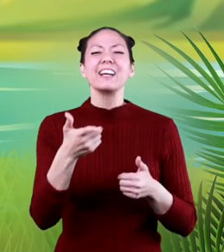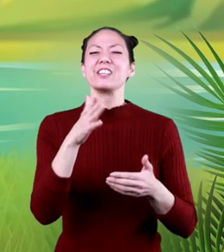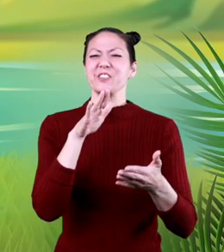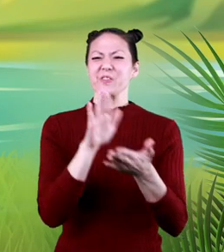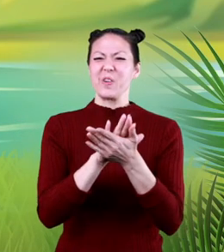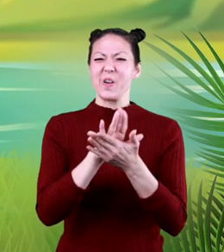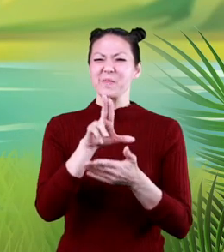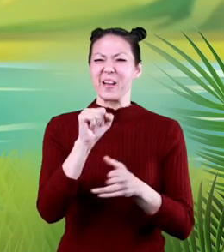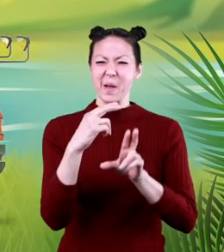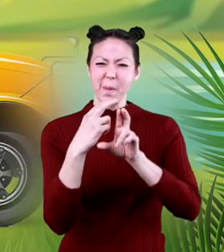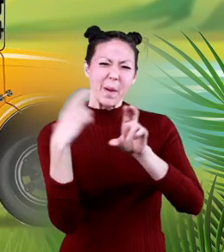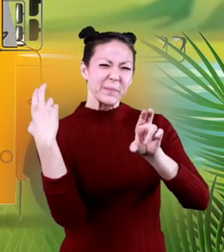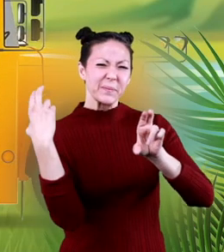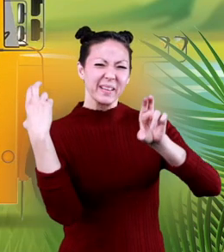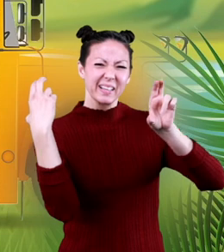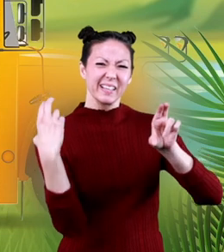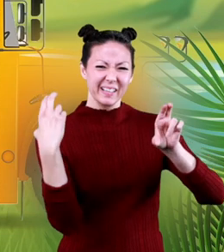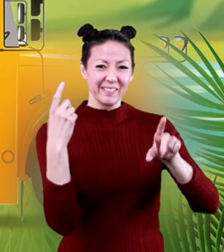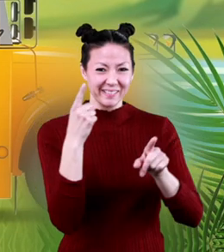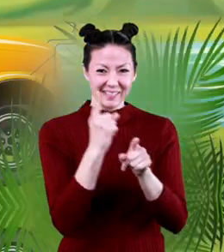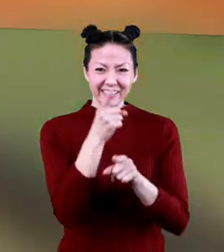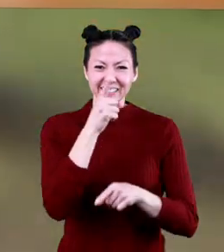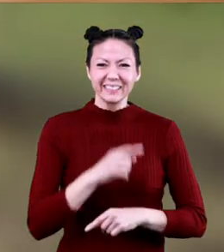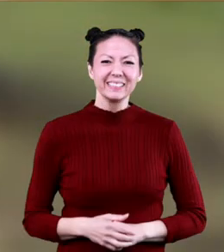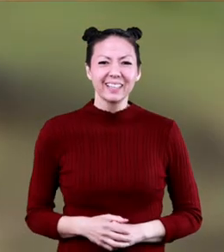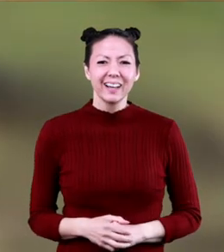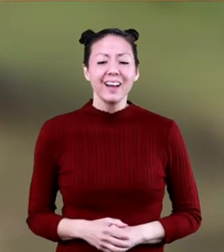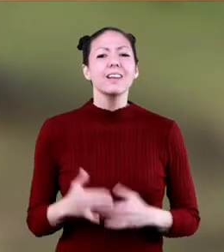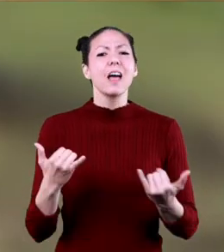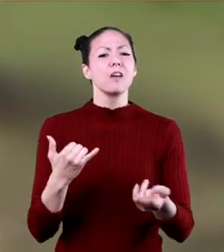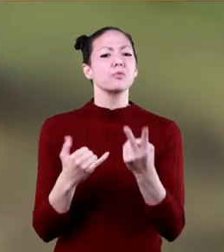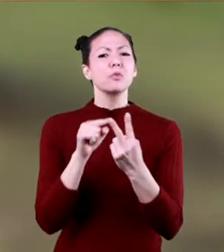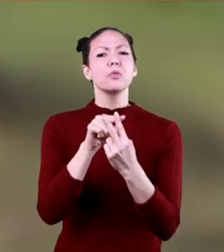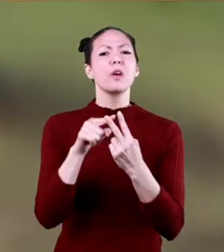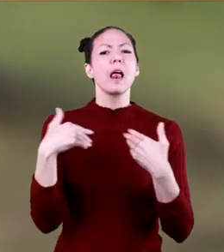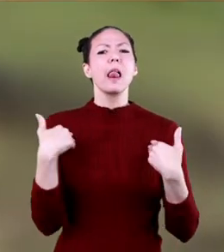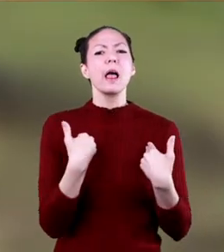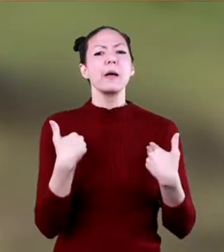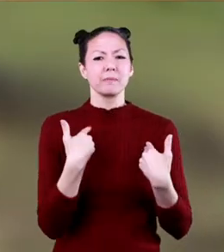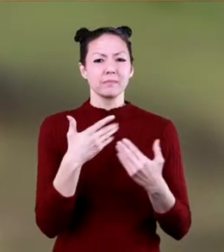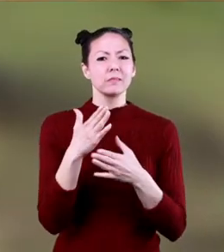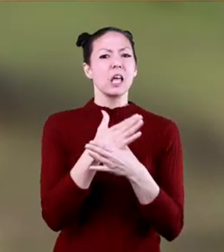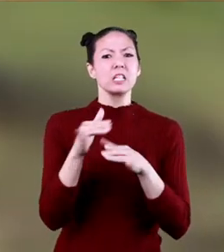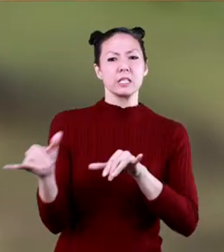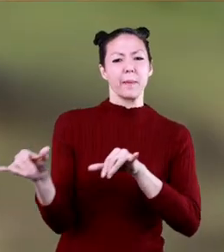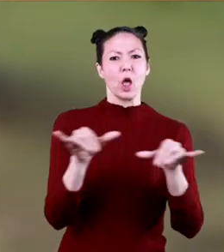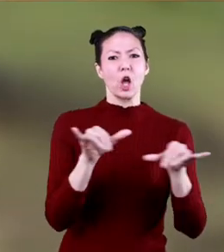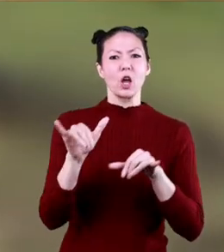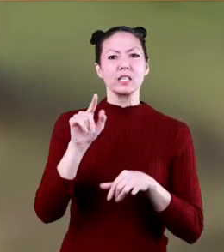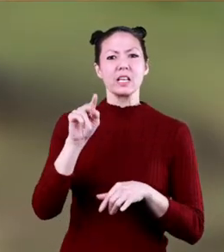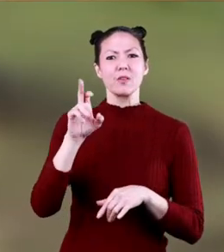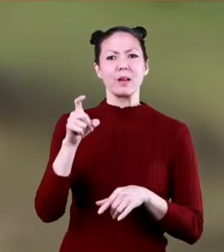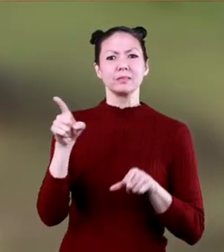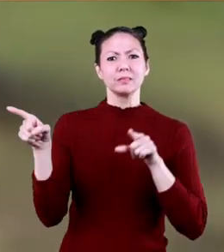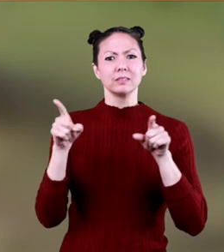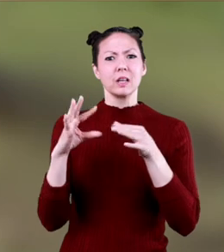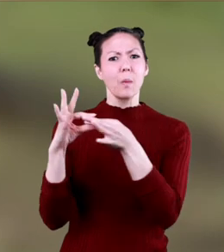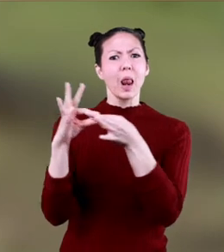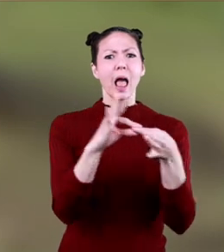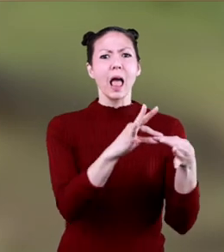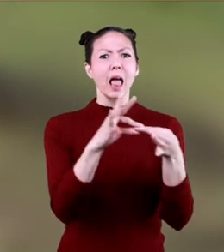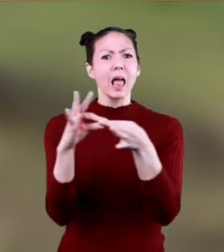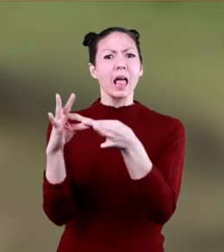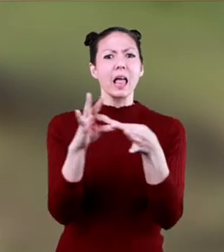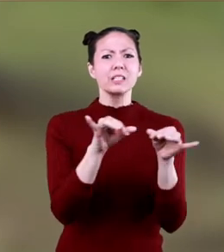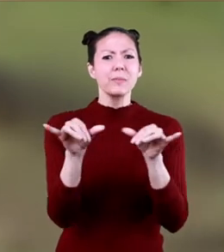School bus. Honk, honk. Name two animals that share similarities with a T-Rex.